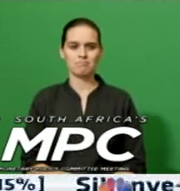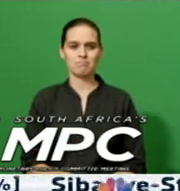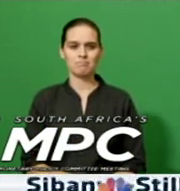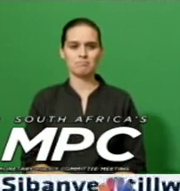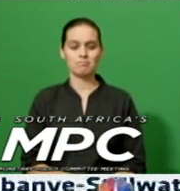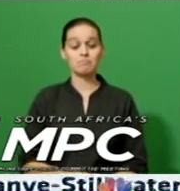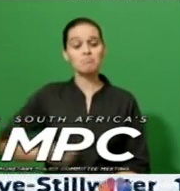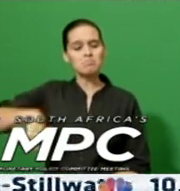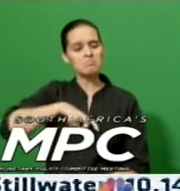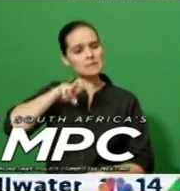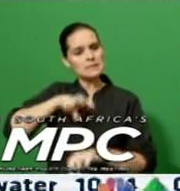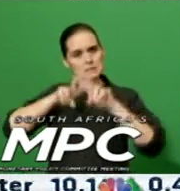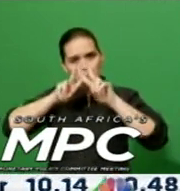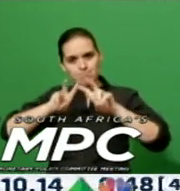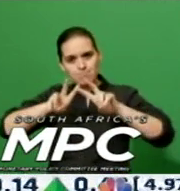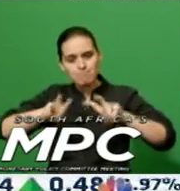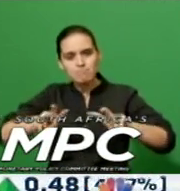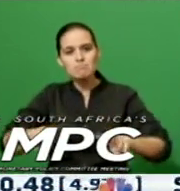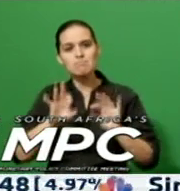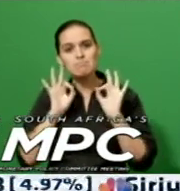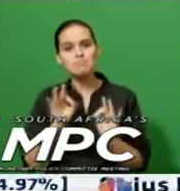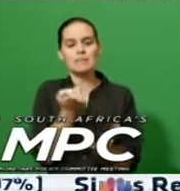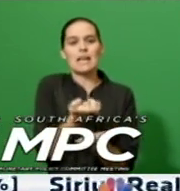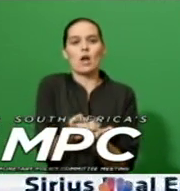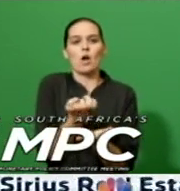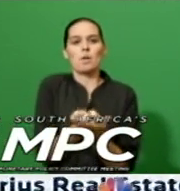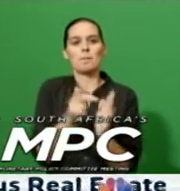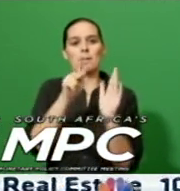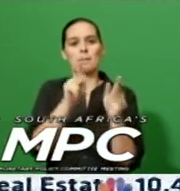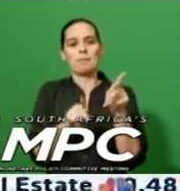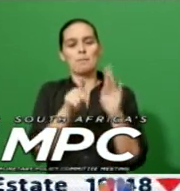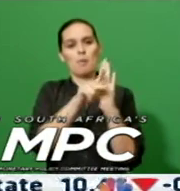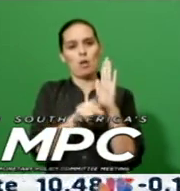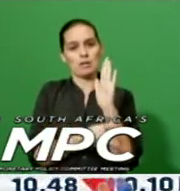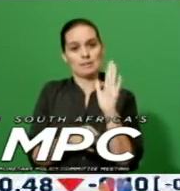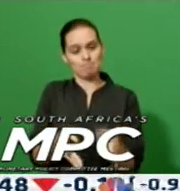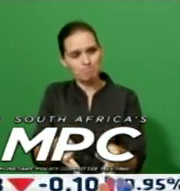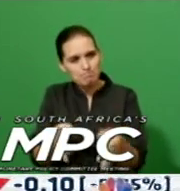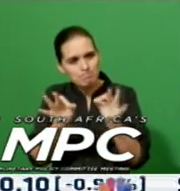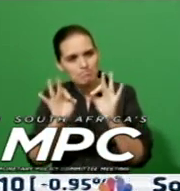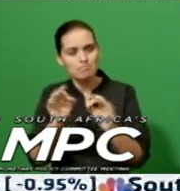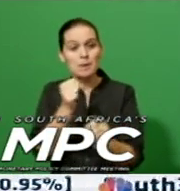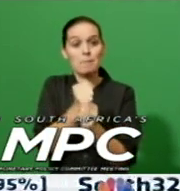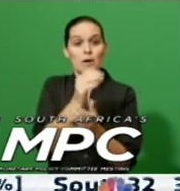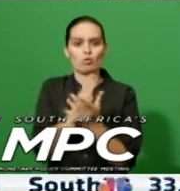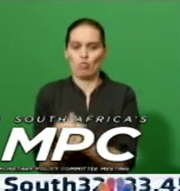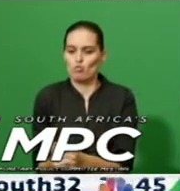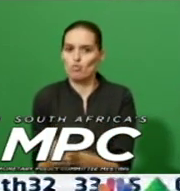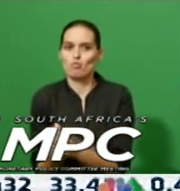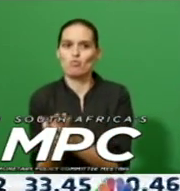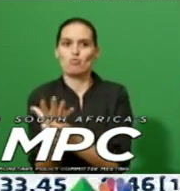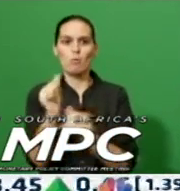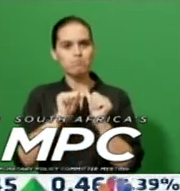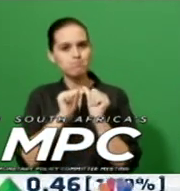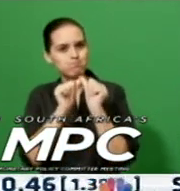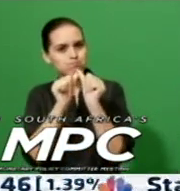Prudent macroeconomic policies are essential to ensure that growth is sustainable and the